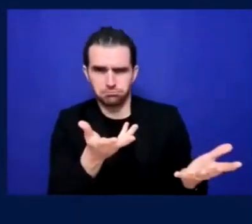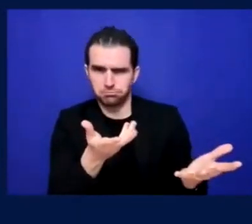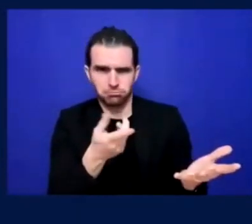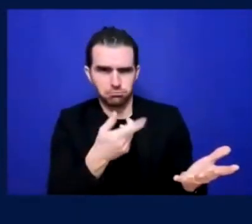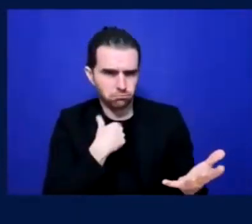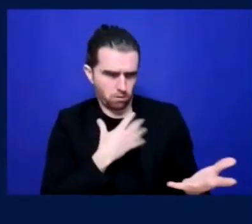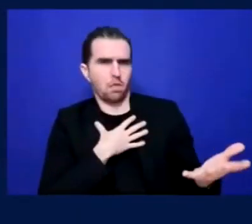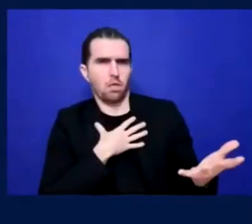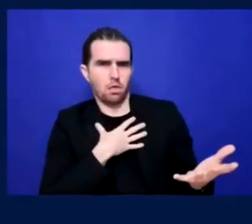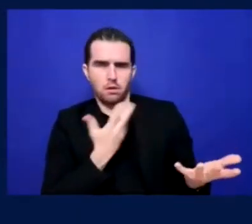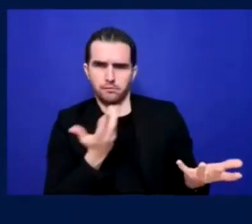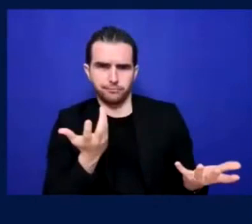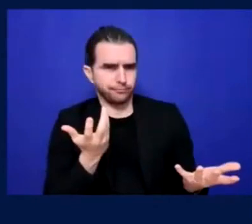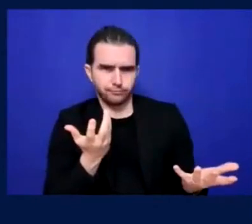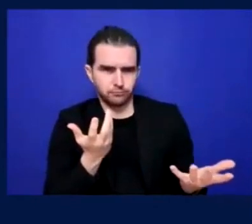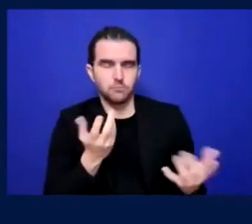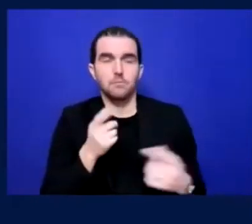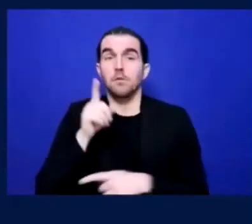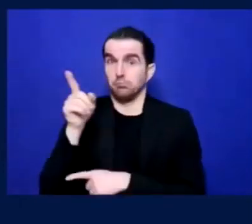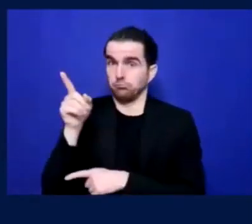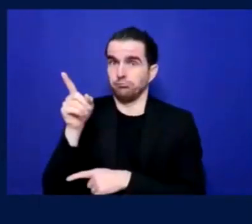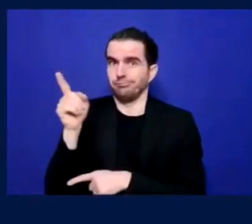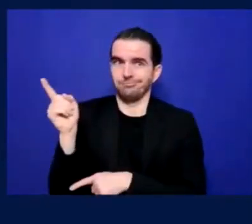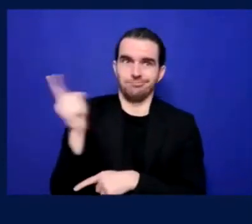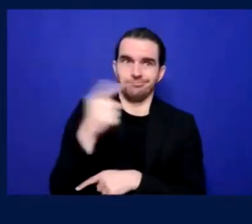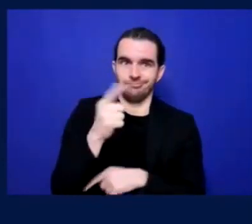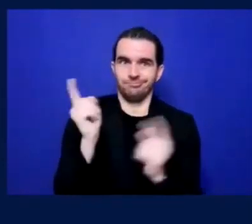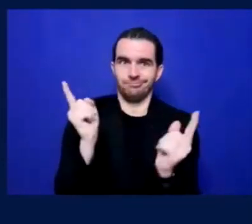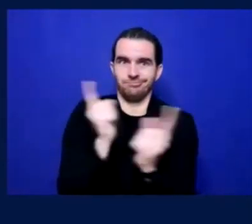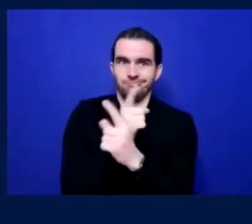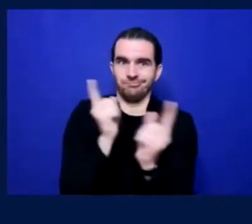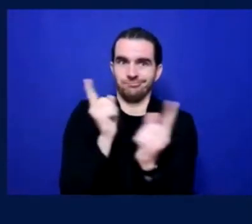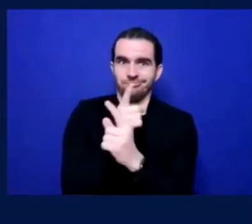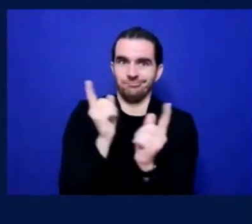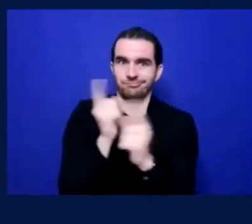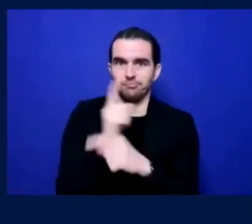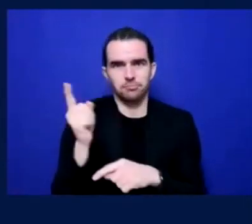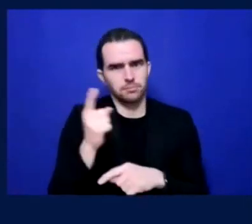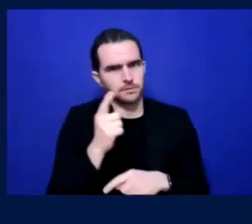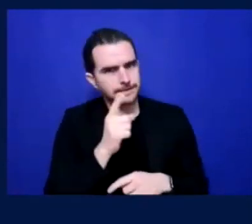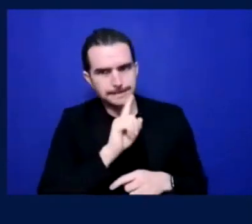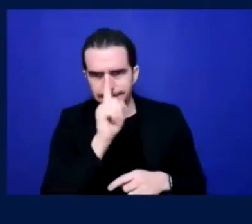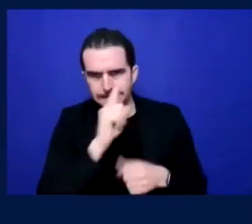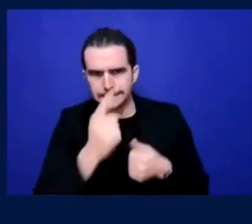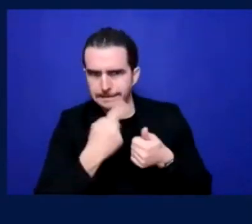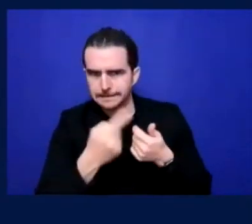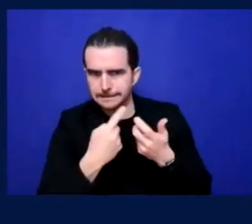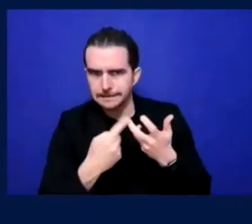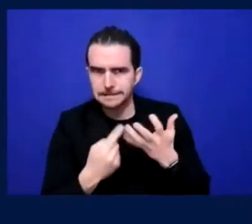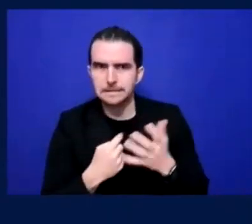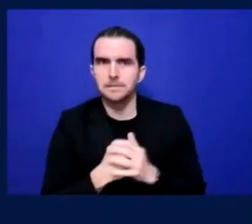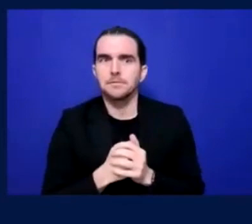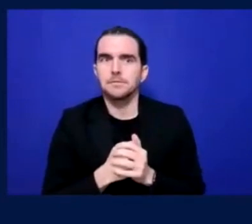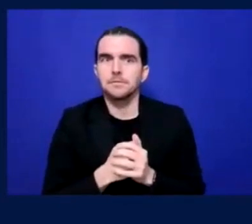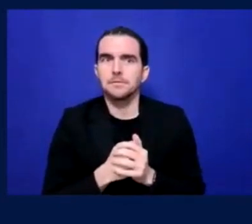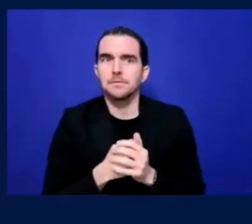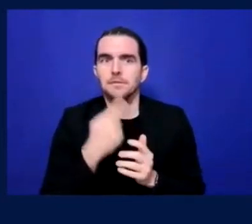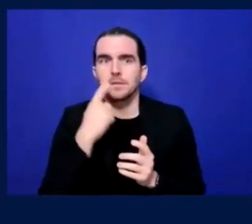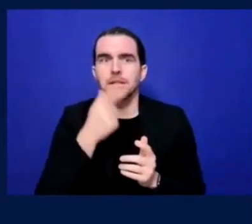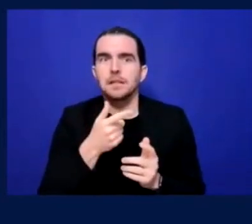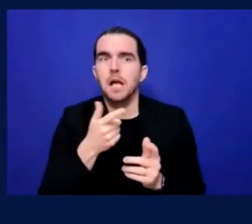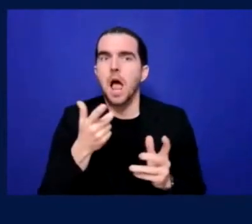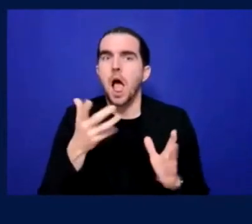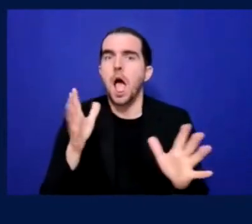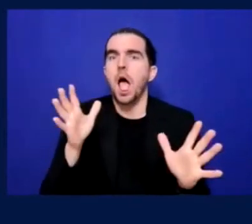they couldn't sit me in a certain area, but I, I didn't accept that as, as an excuse. First of all, they just flat out